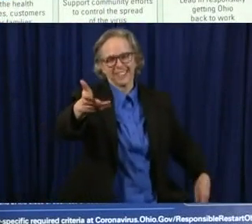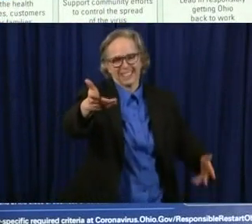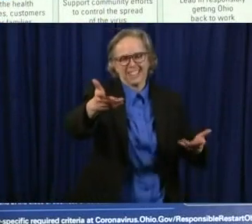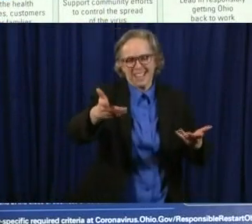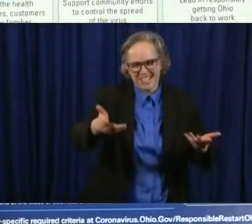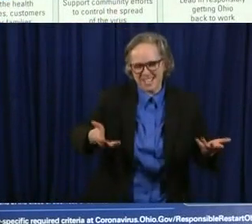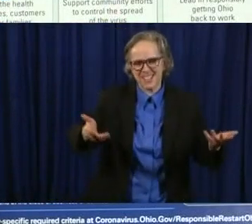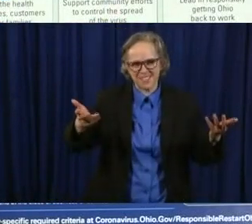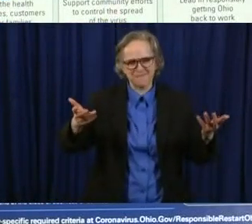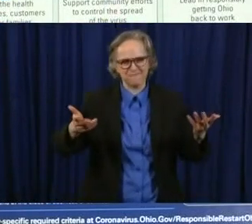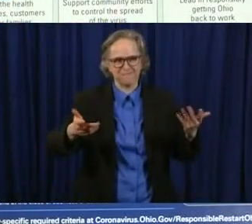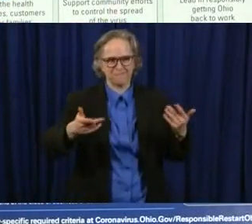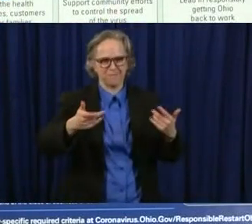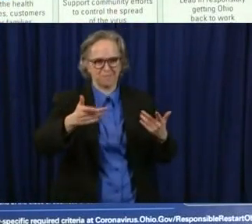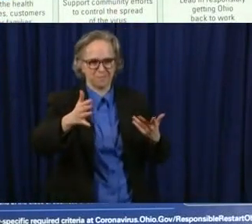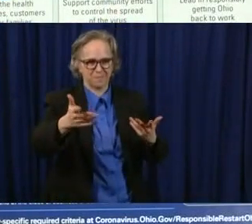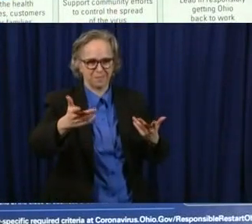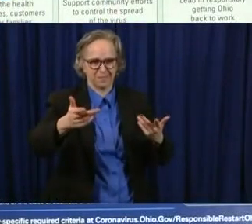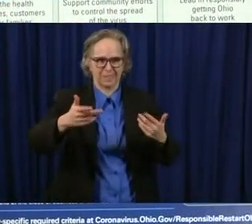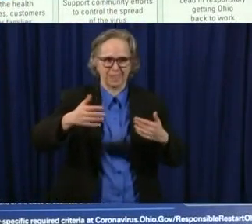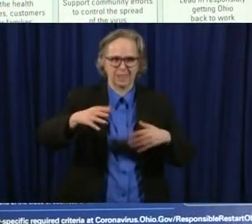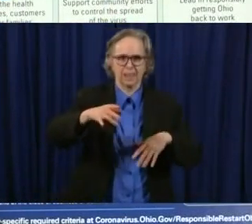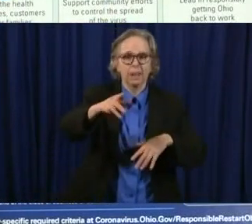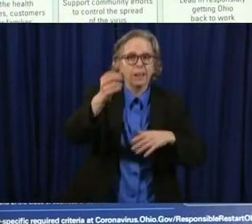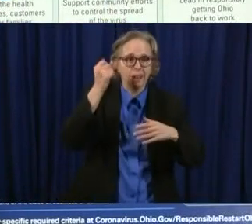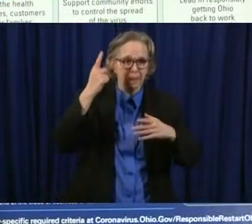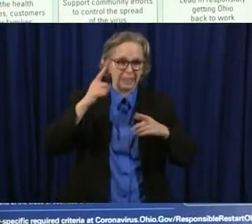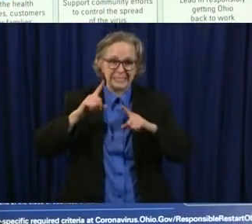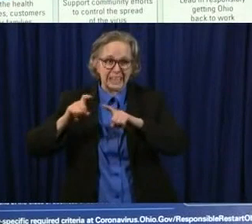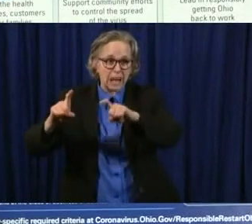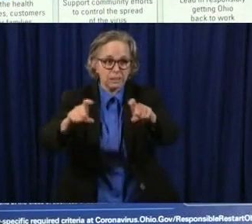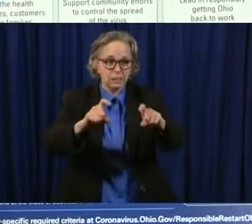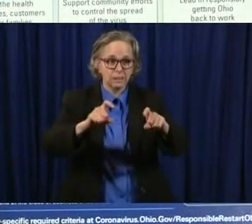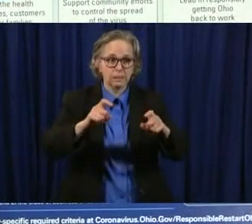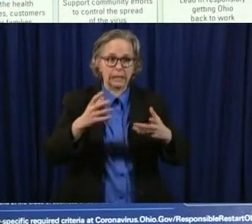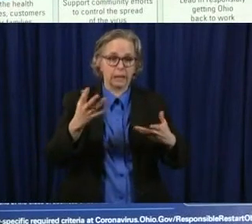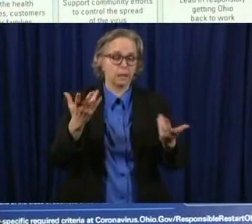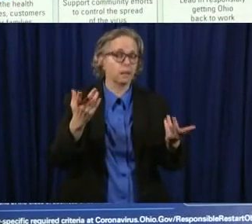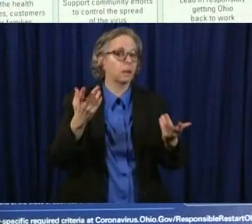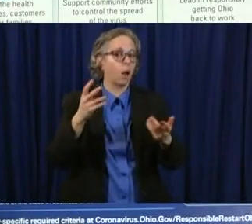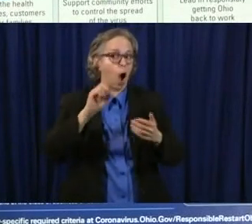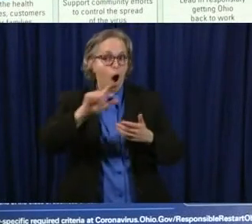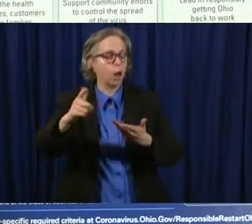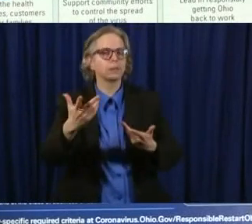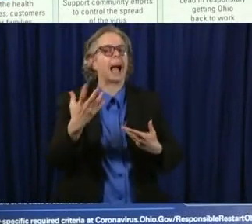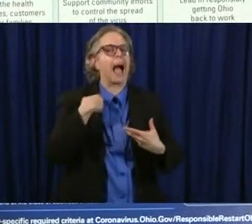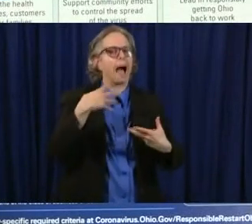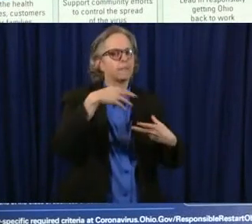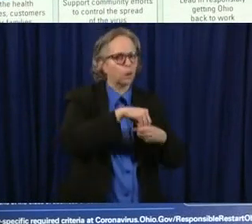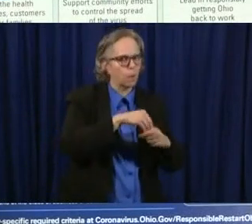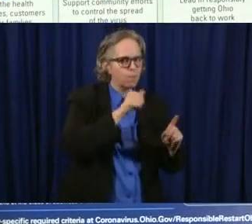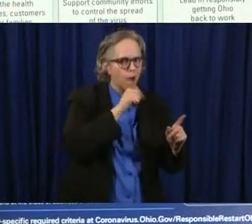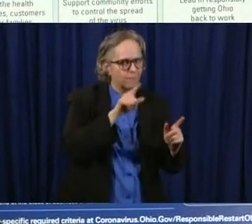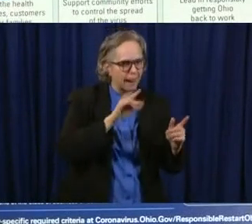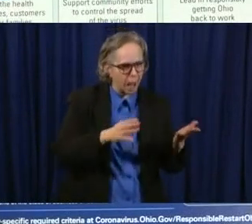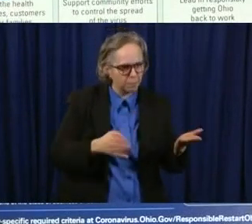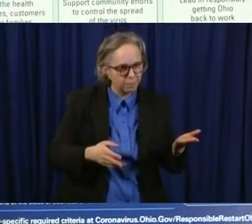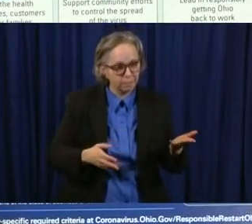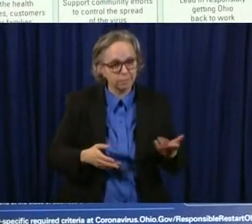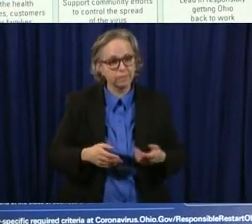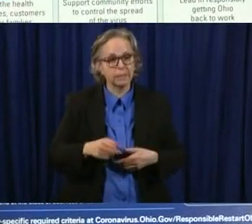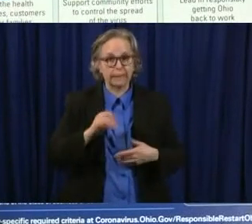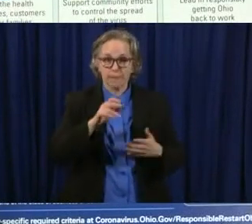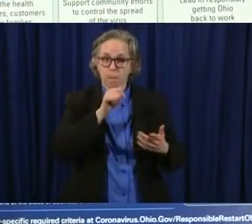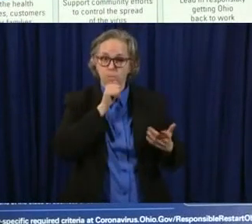does not include private labs as long as private labs can test and get results back quickly um you know they can they can